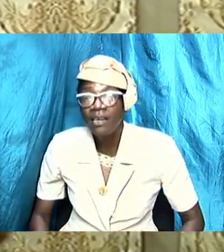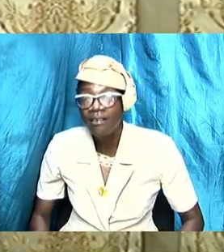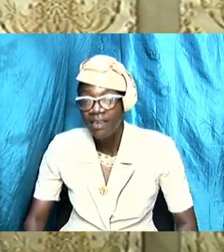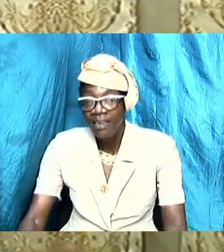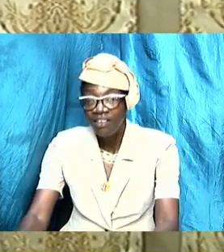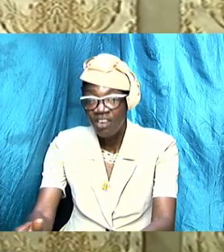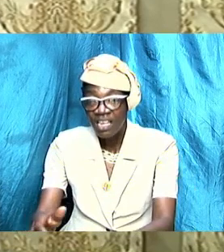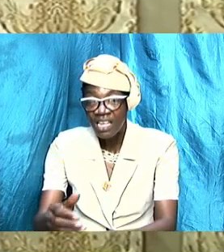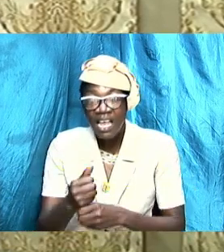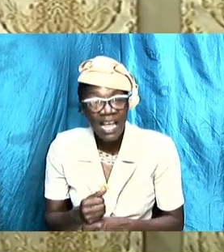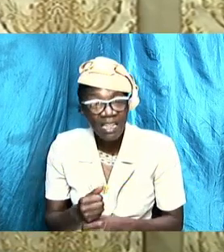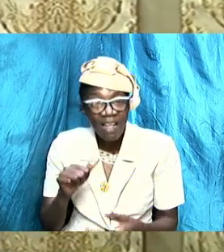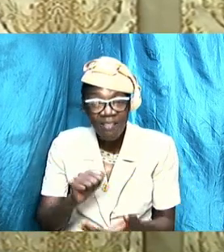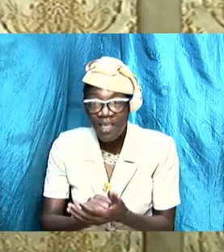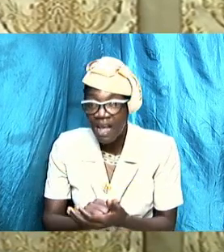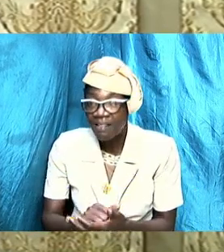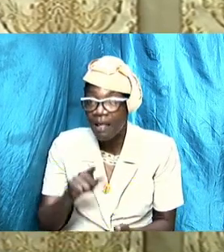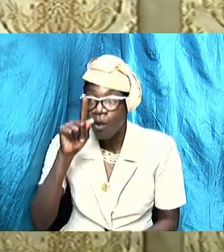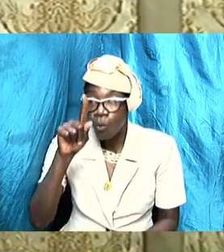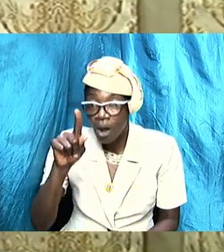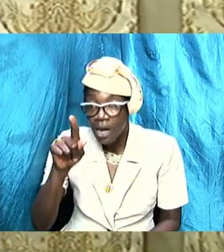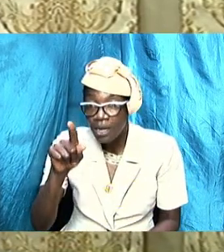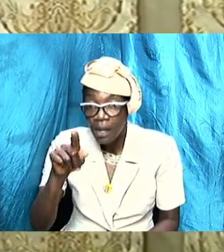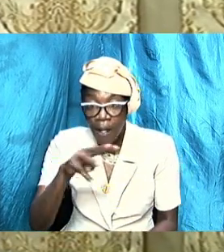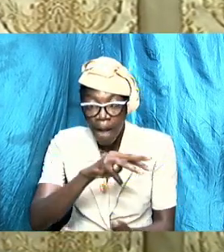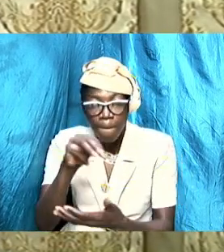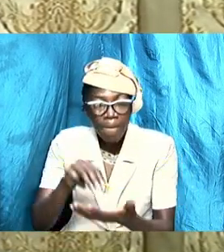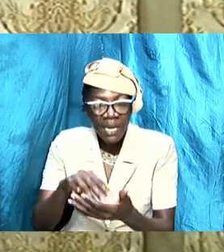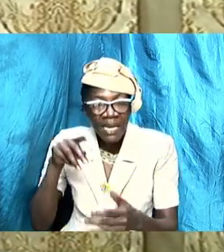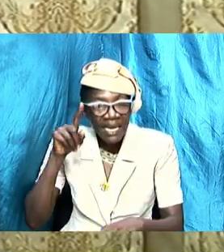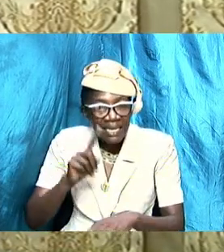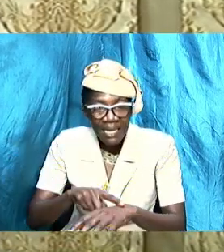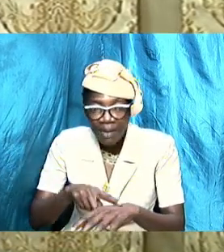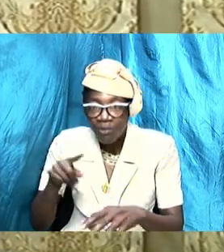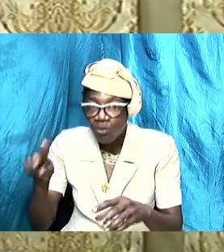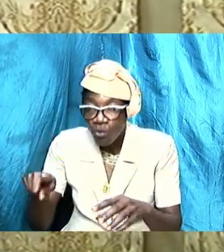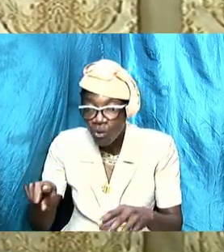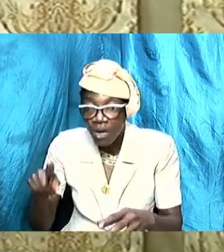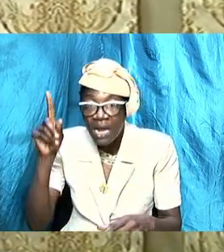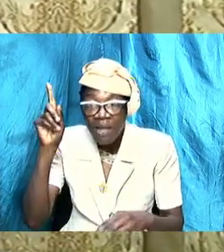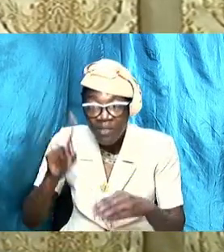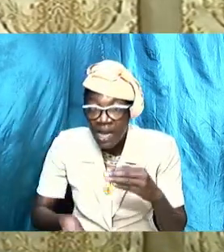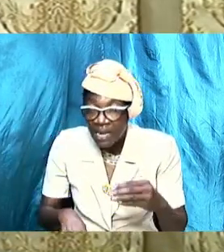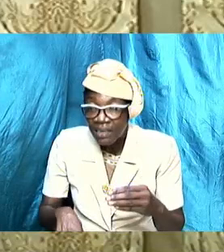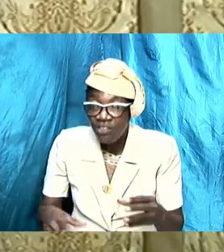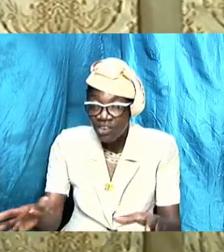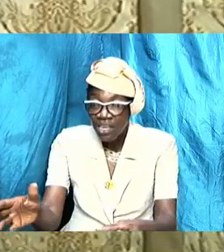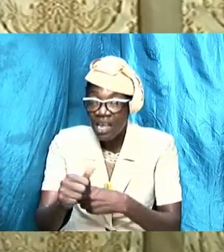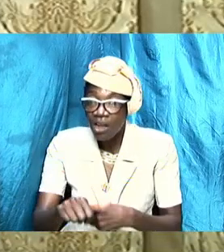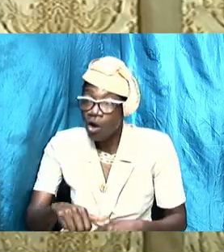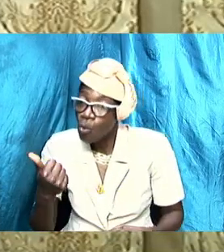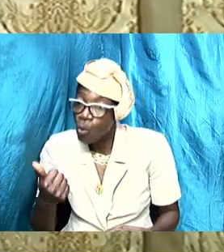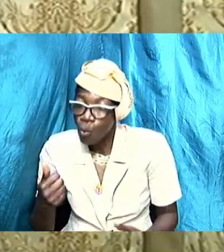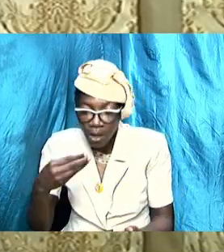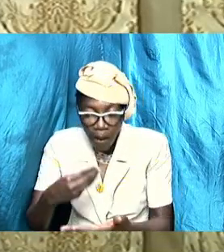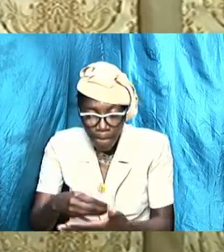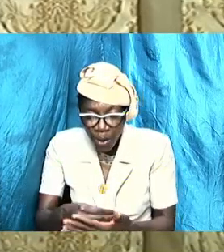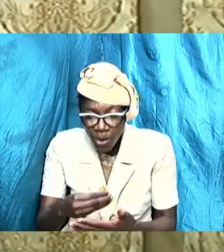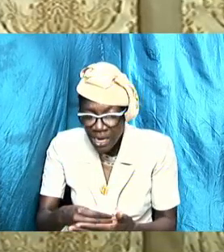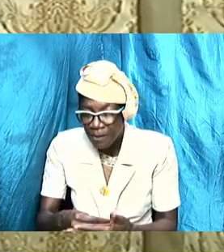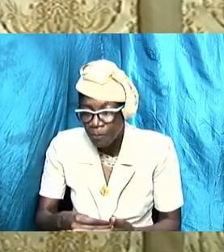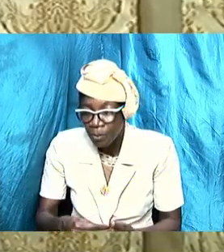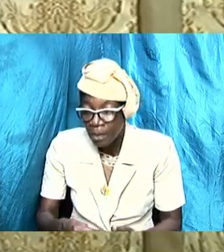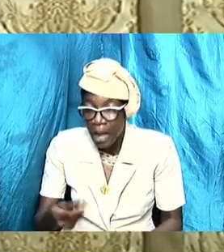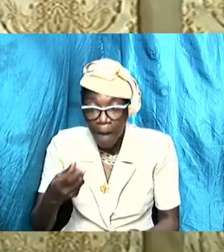million times more than if she took her own money and go in a store and buy a dress for herself because she has that innate